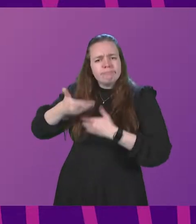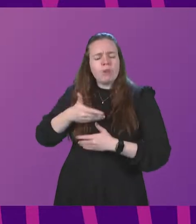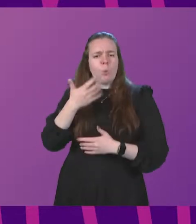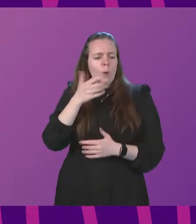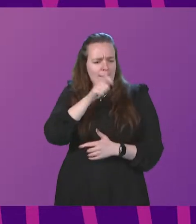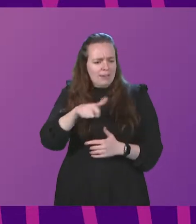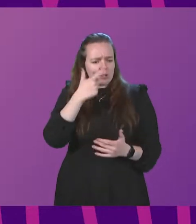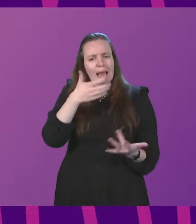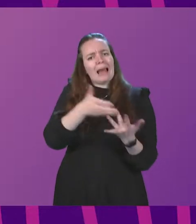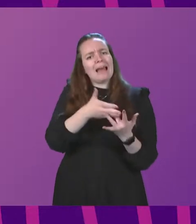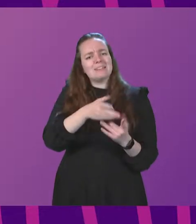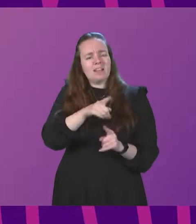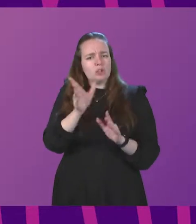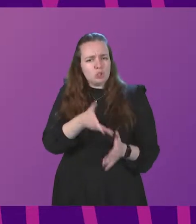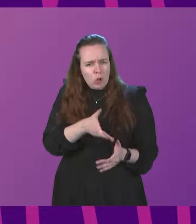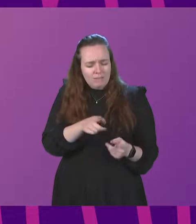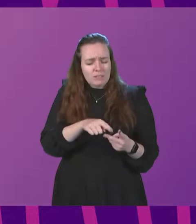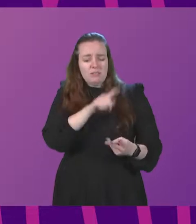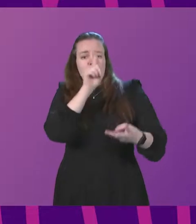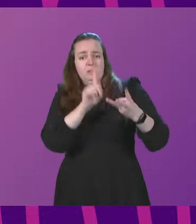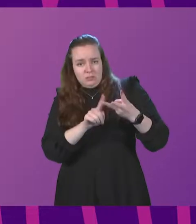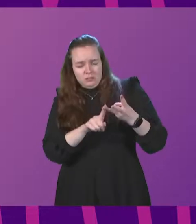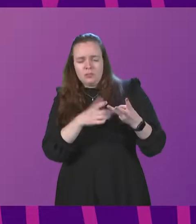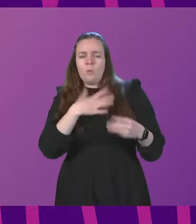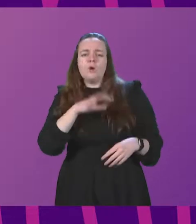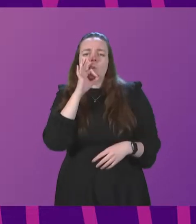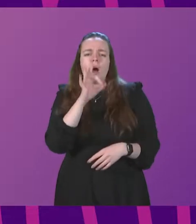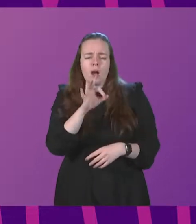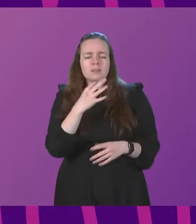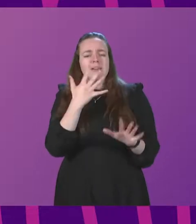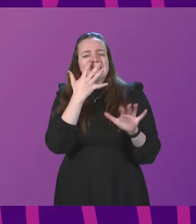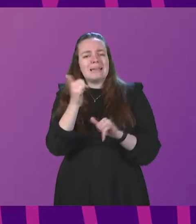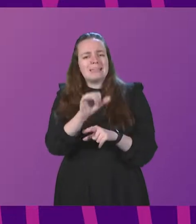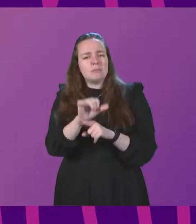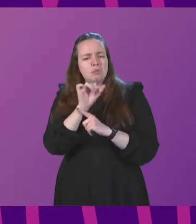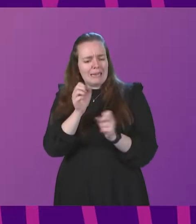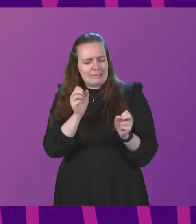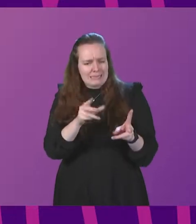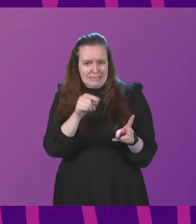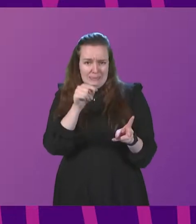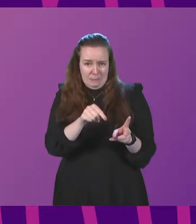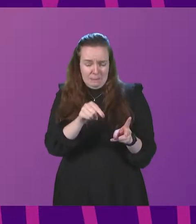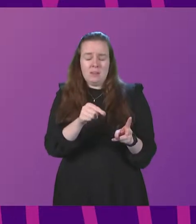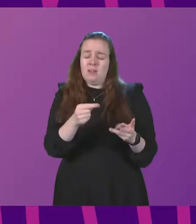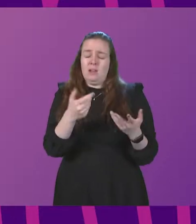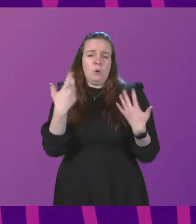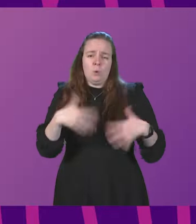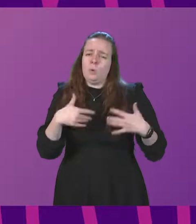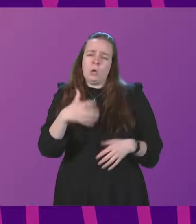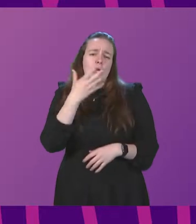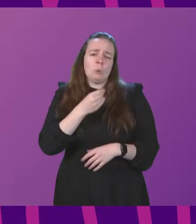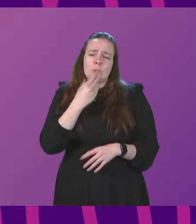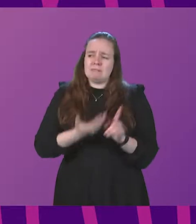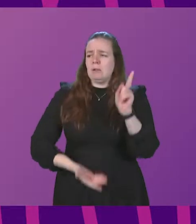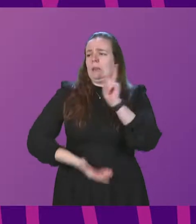access this service? Finally, let me ask, the Test and Protect system was incredibly useful in the early